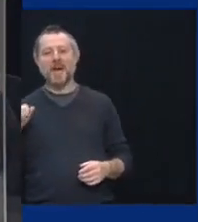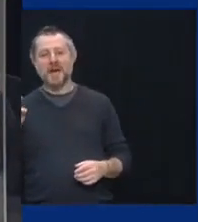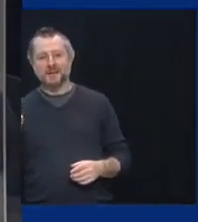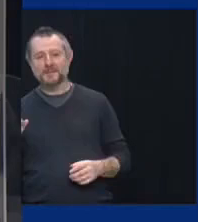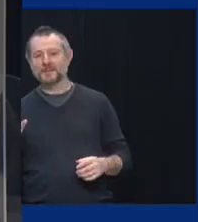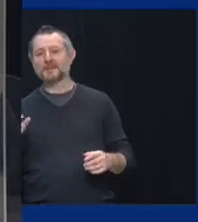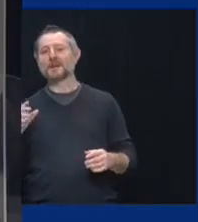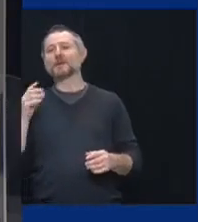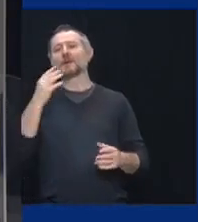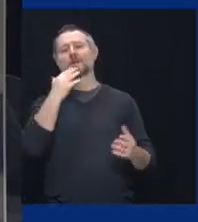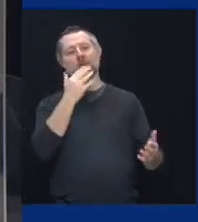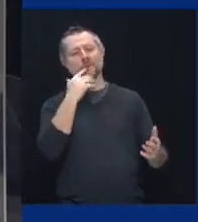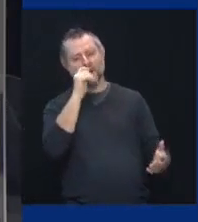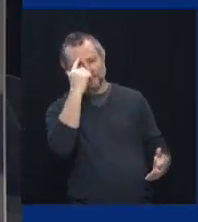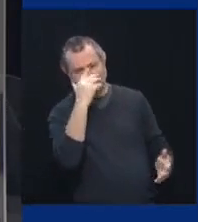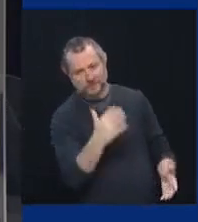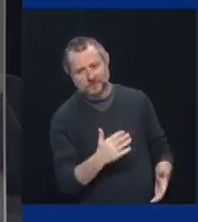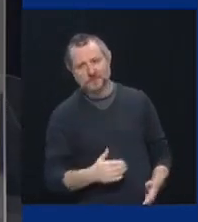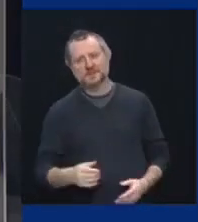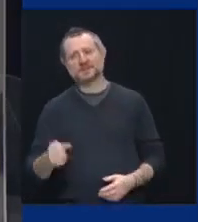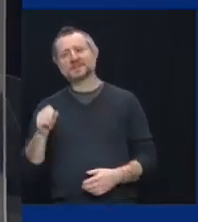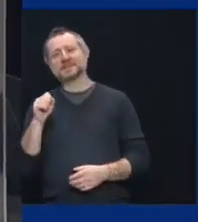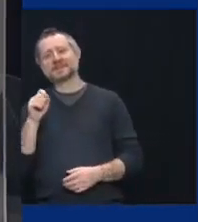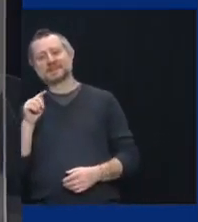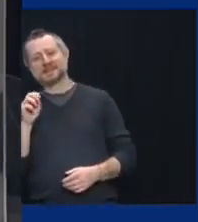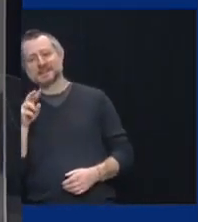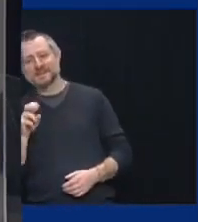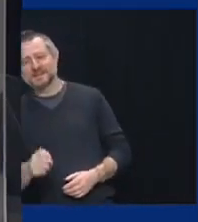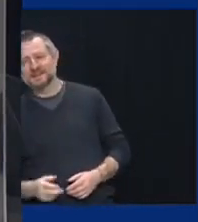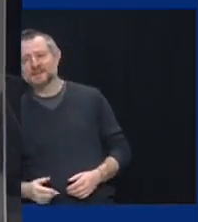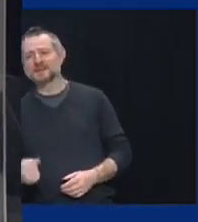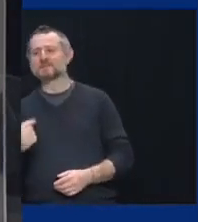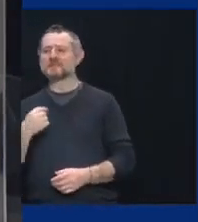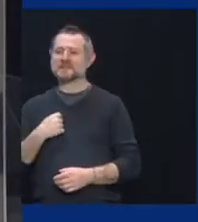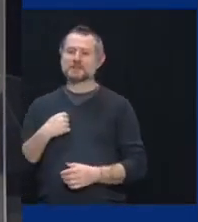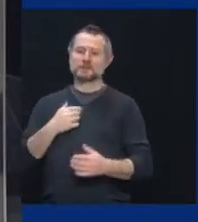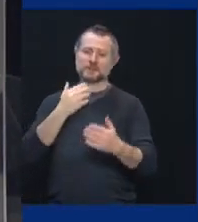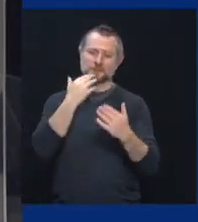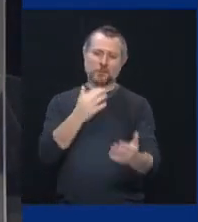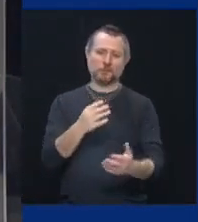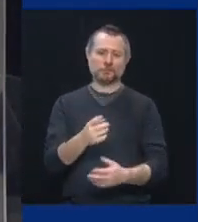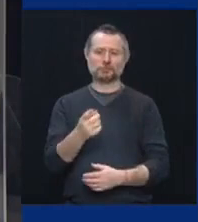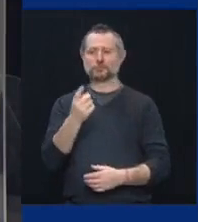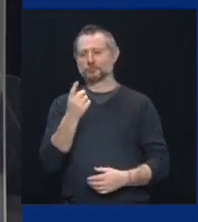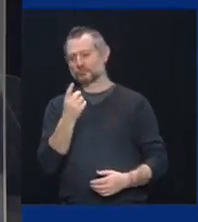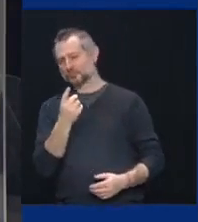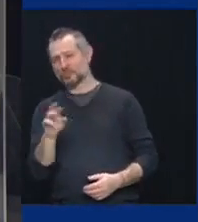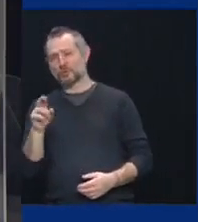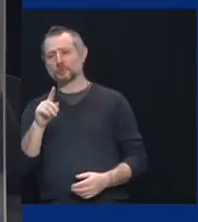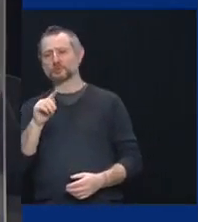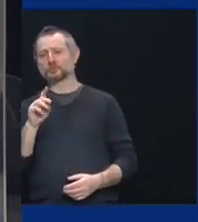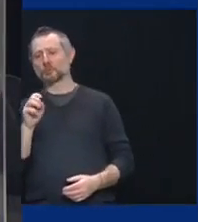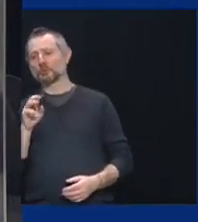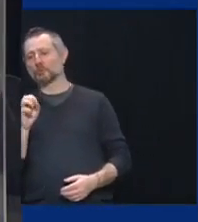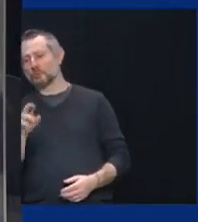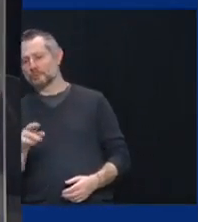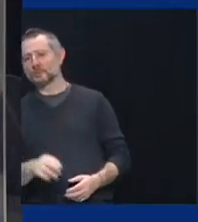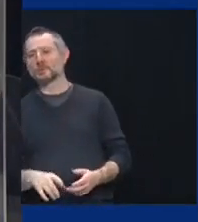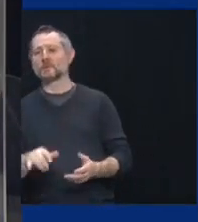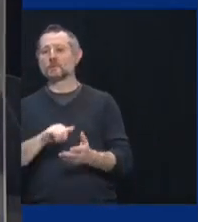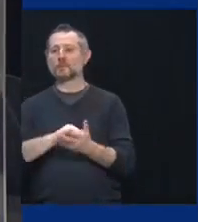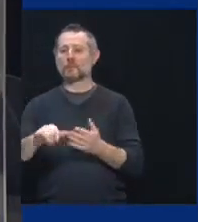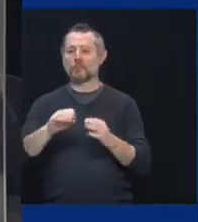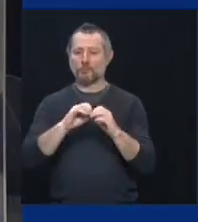and on behalf of Steve and myself, thank you, Dr. Zucker, uh, and the Yankees organization, Randy, uh, has been terrific, especially as we